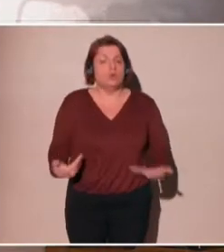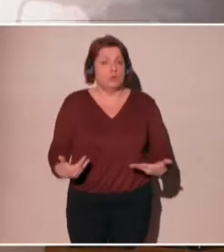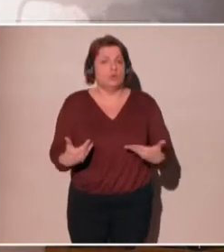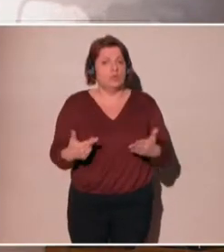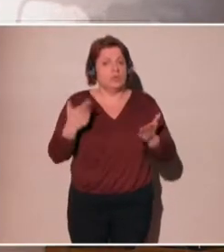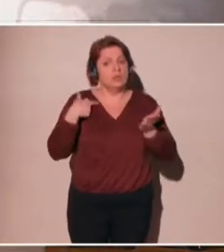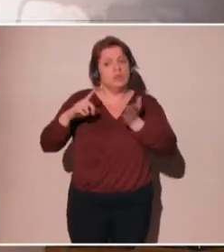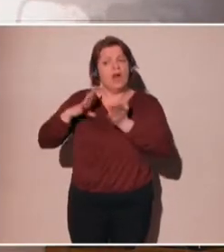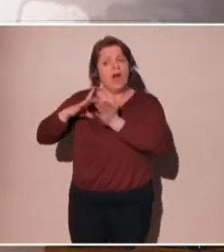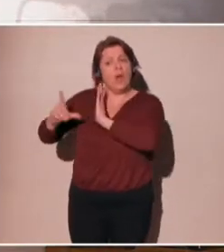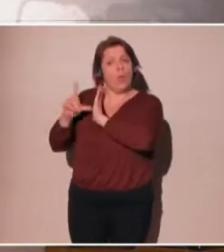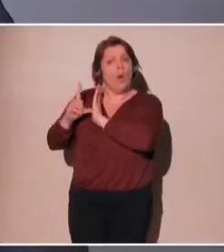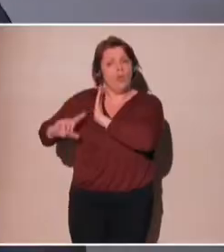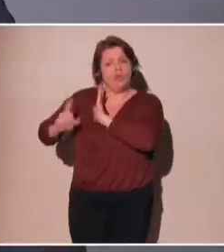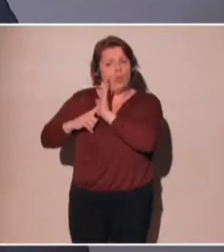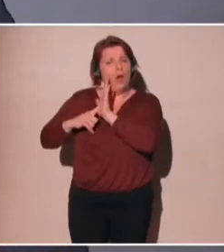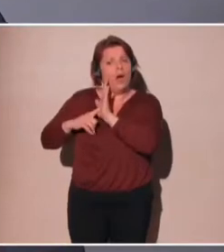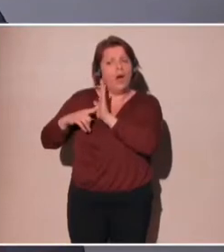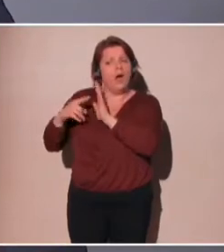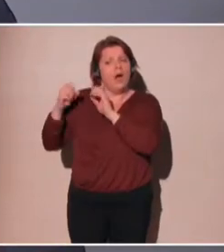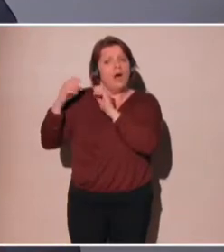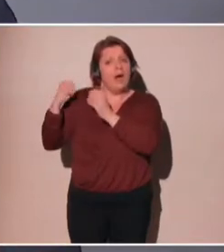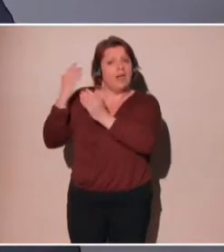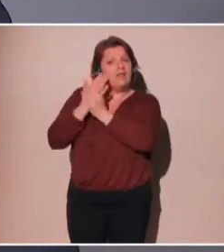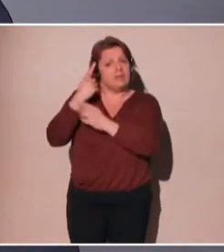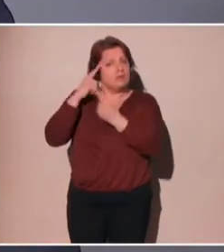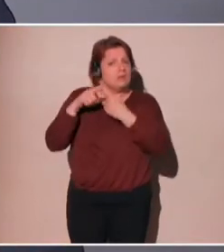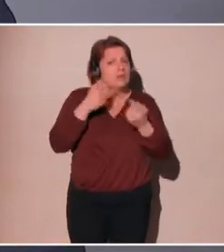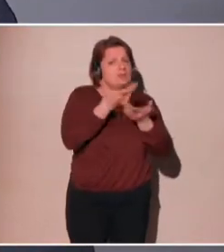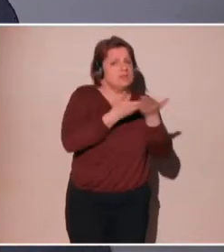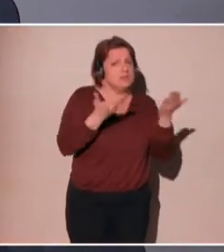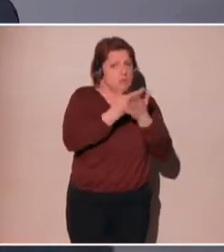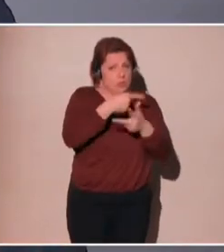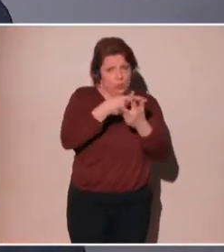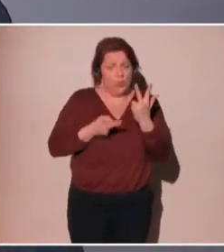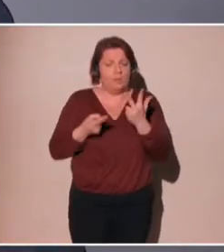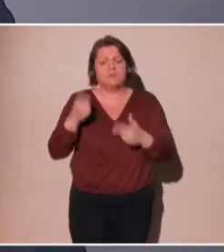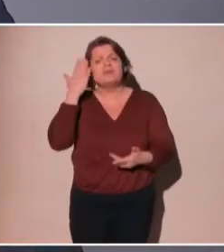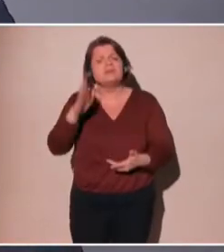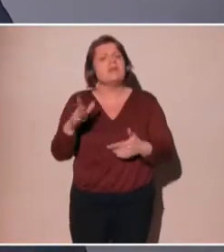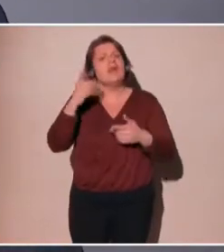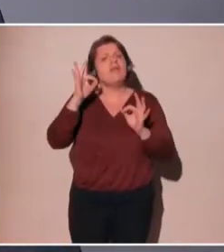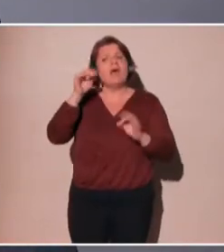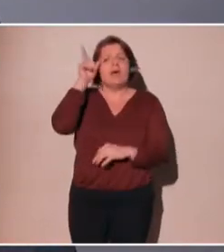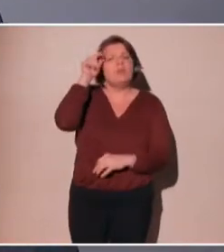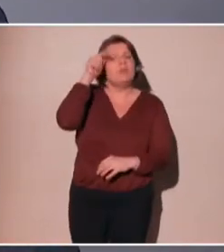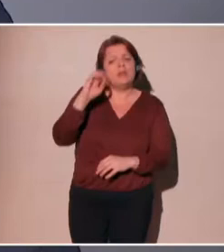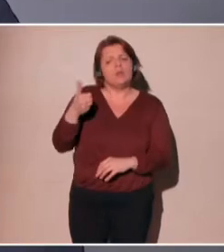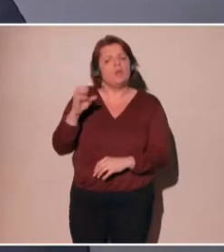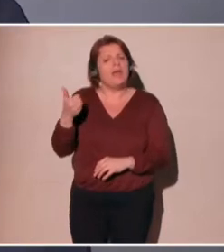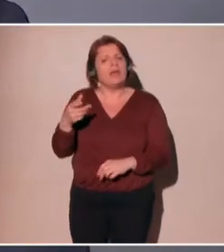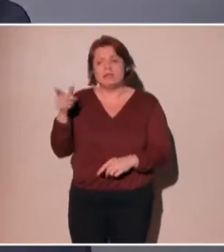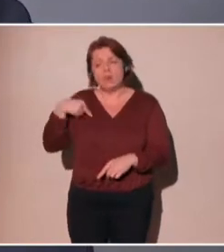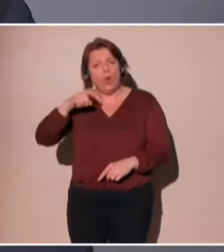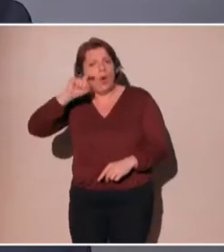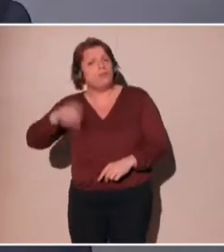Now, there are also cases where the algorithm can just give us a little bit of support. There are laws that cover all three